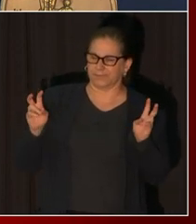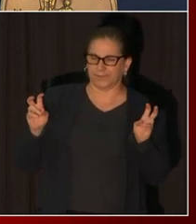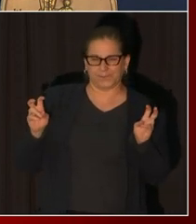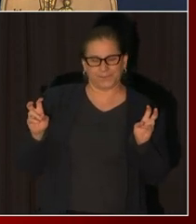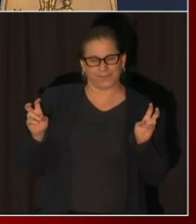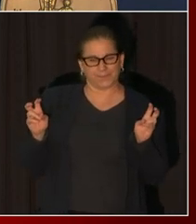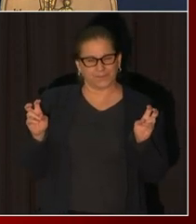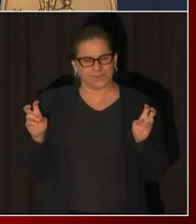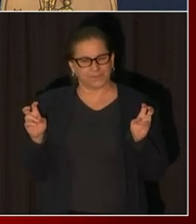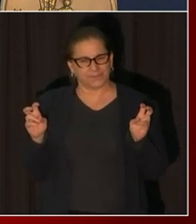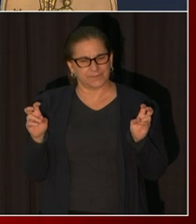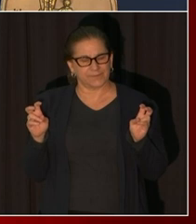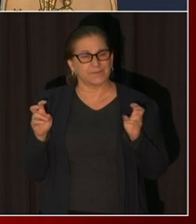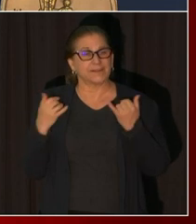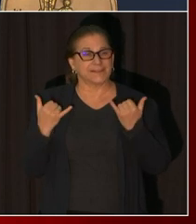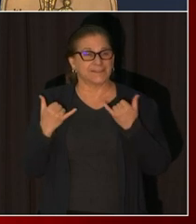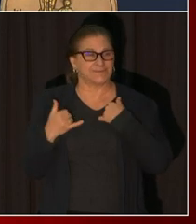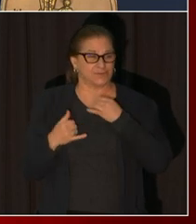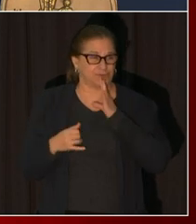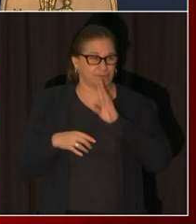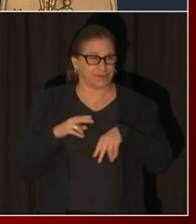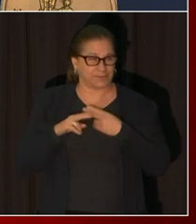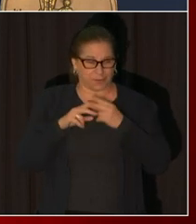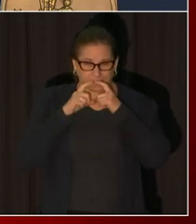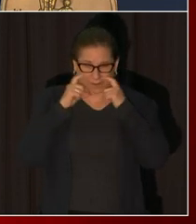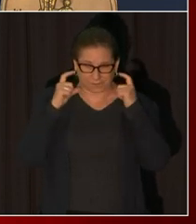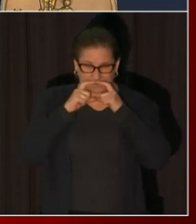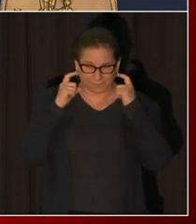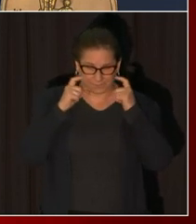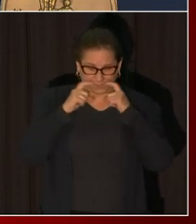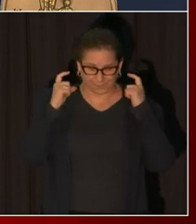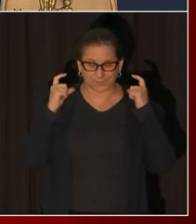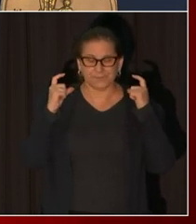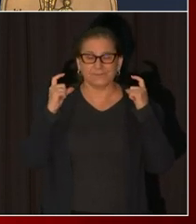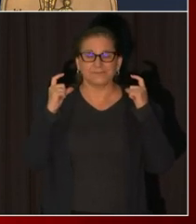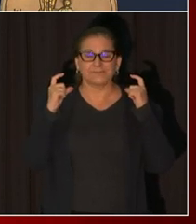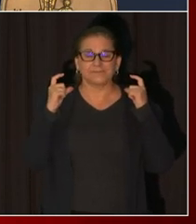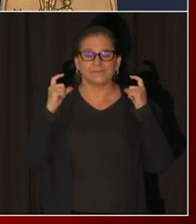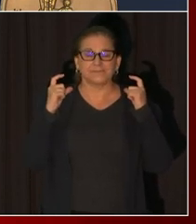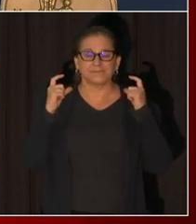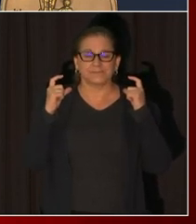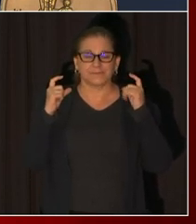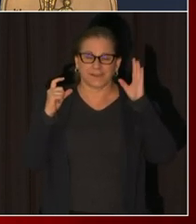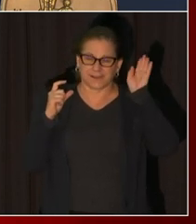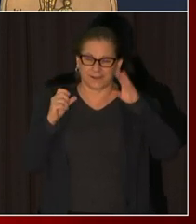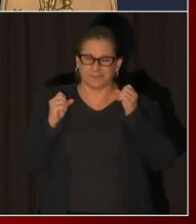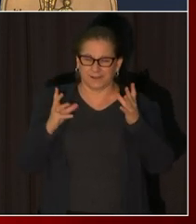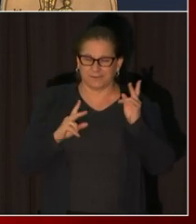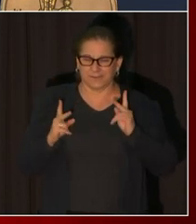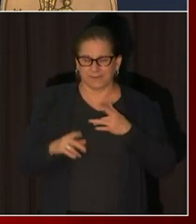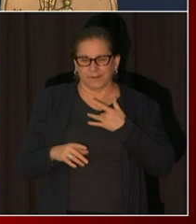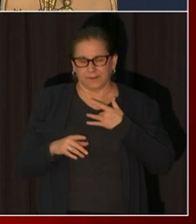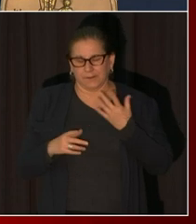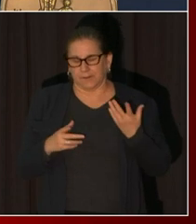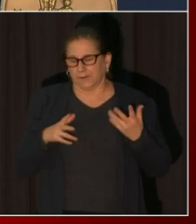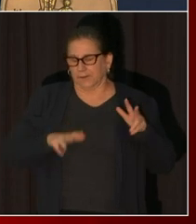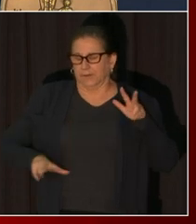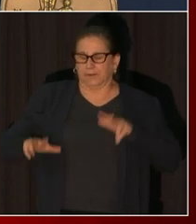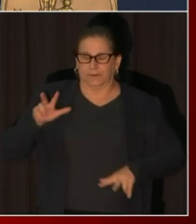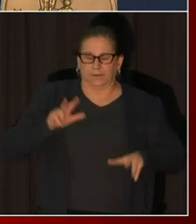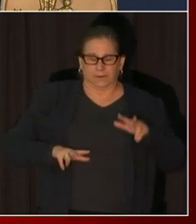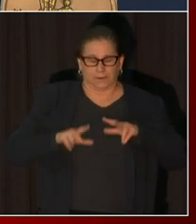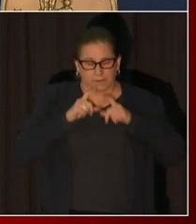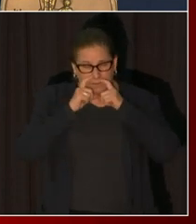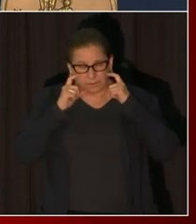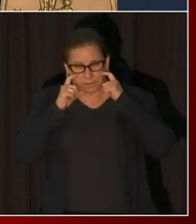coverings. We know that for most people in our city wearing masks as new me included and it's taken some time to